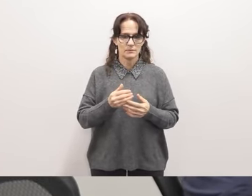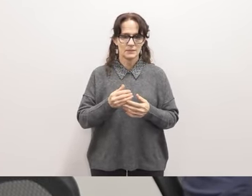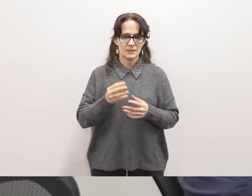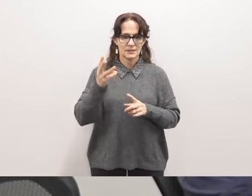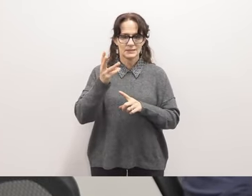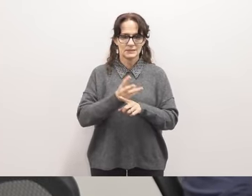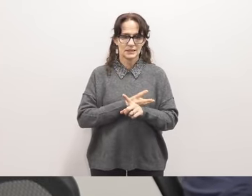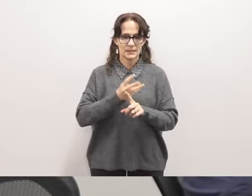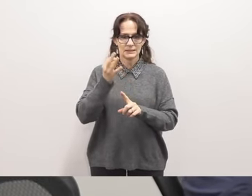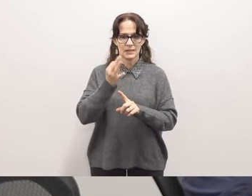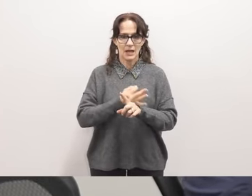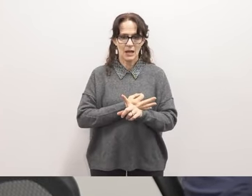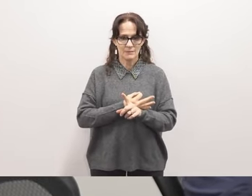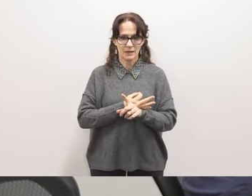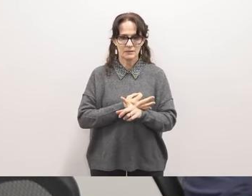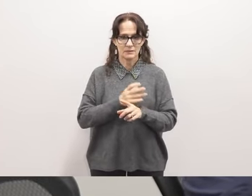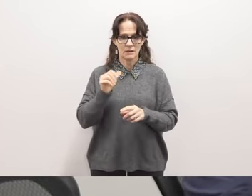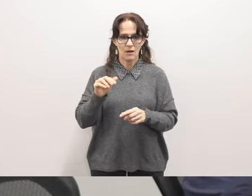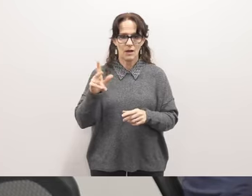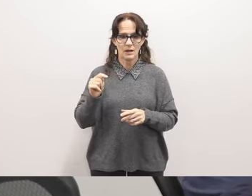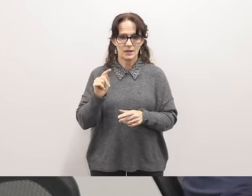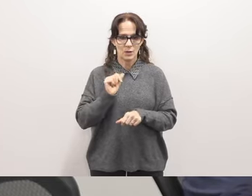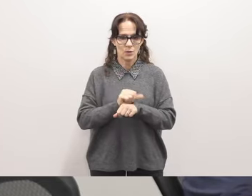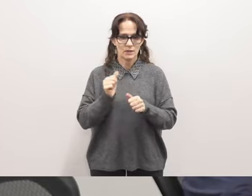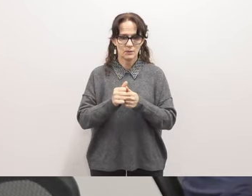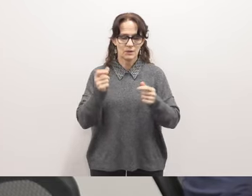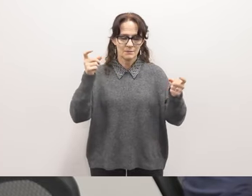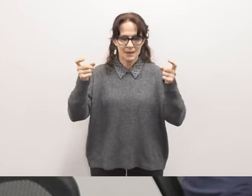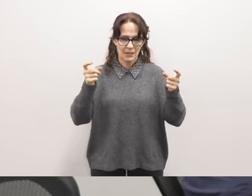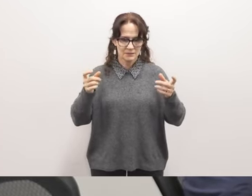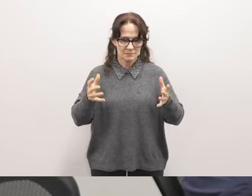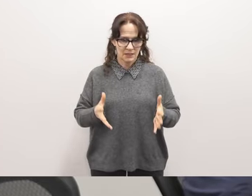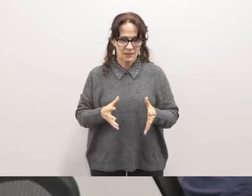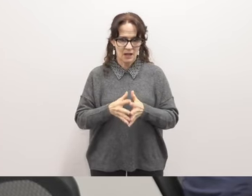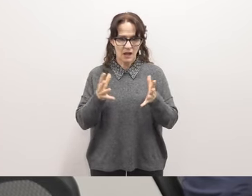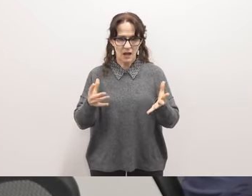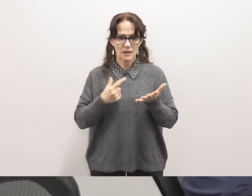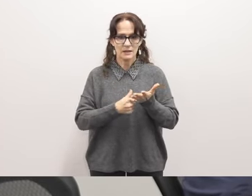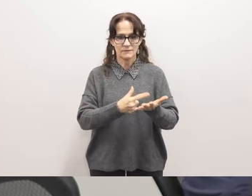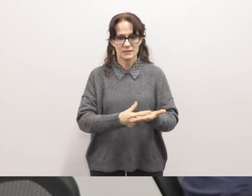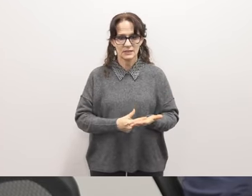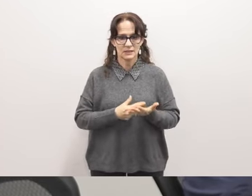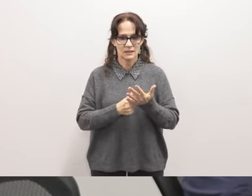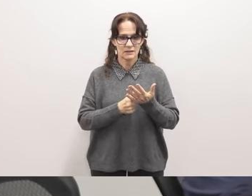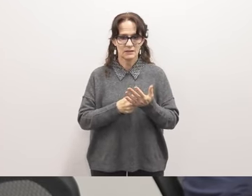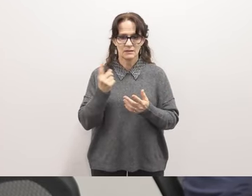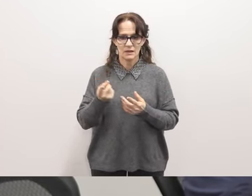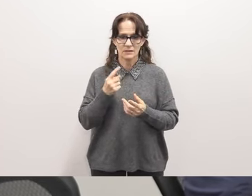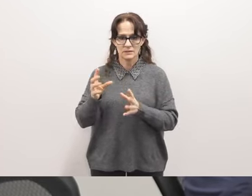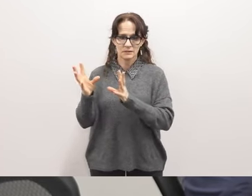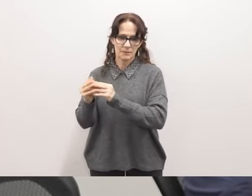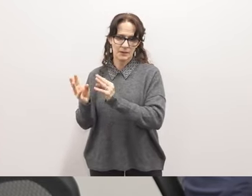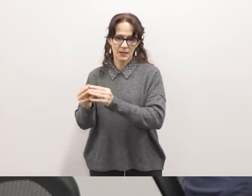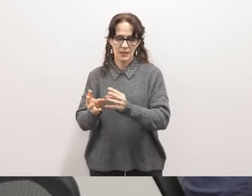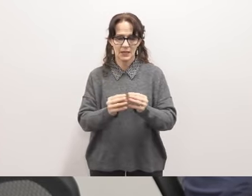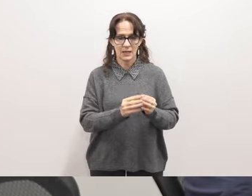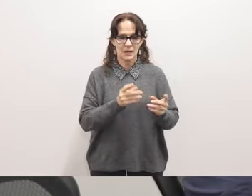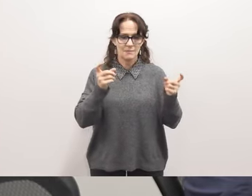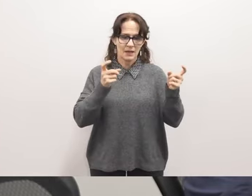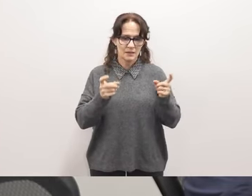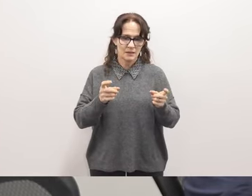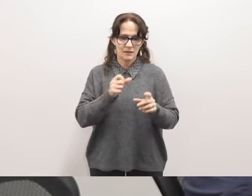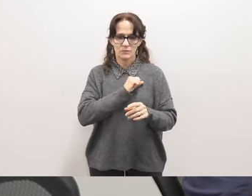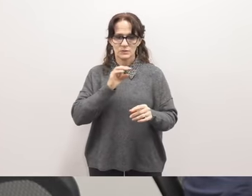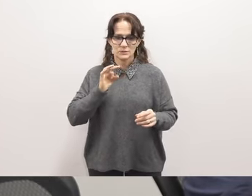months on this in this audit collaborating with management lots of discussions not just with audit committee but with management